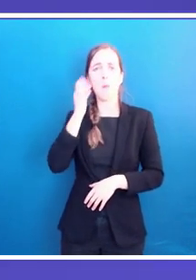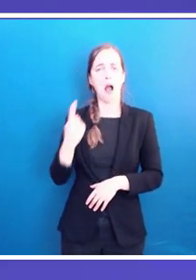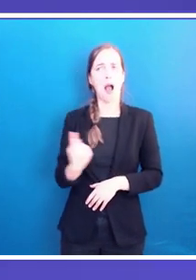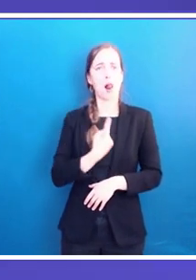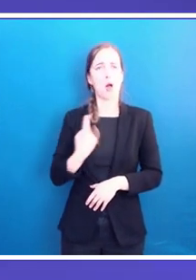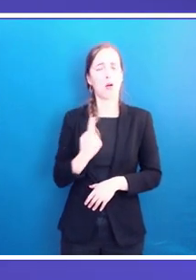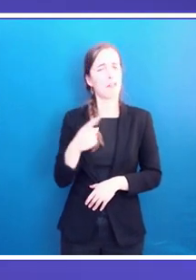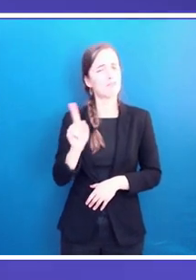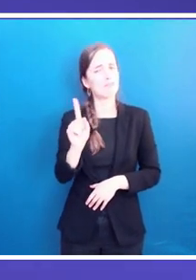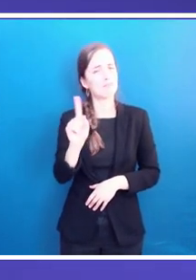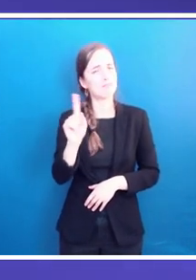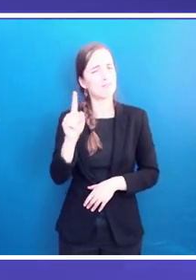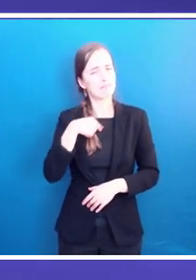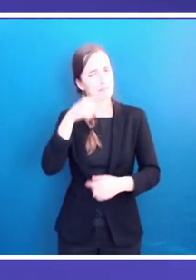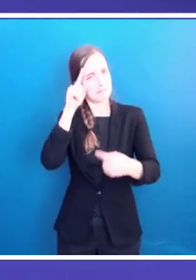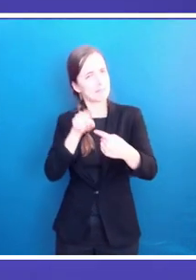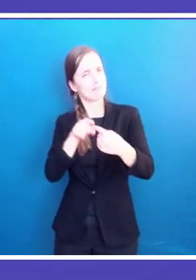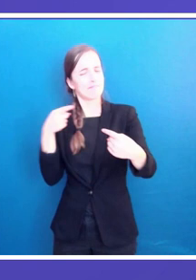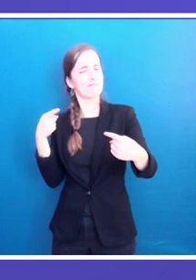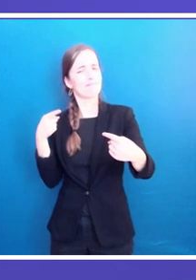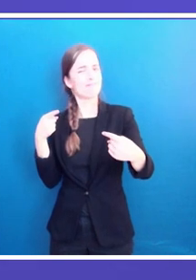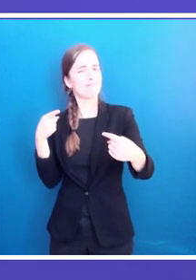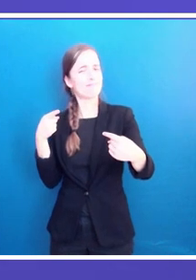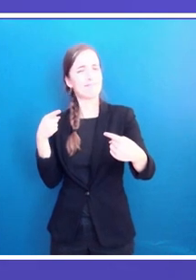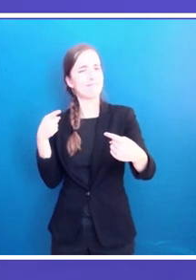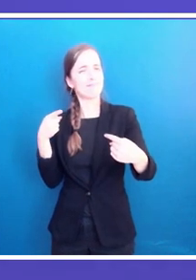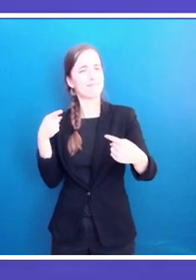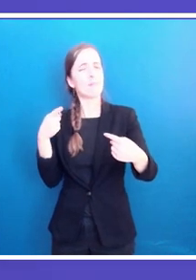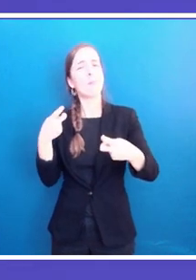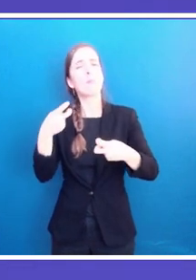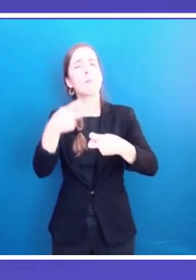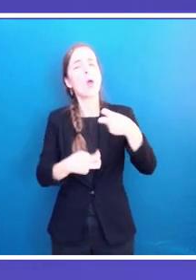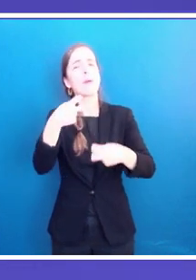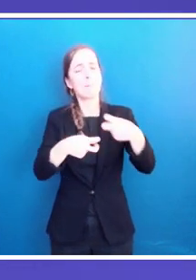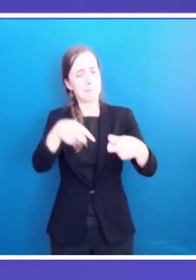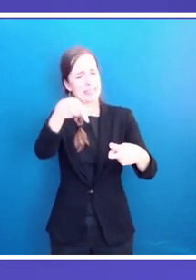any obstacles and convictions.